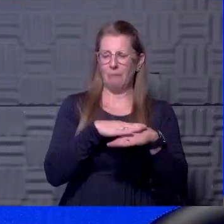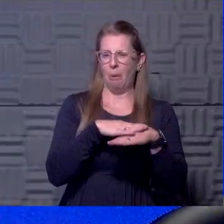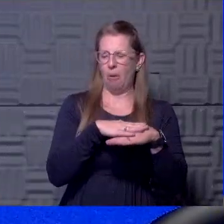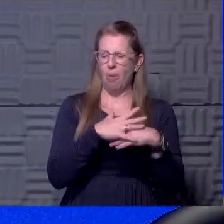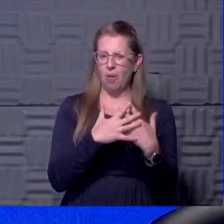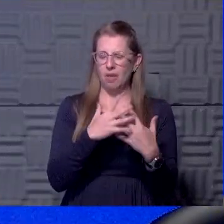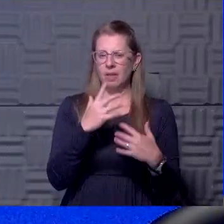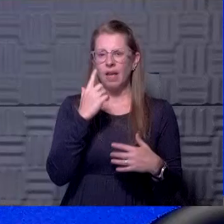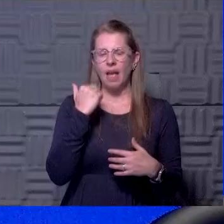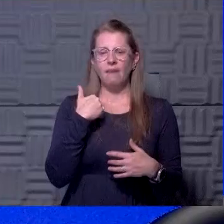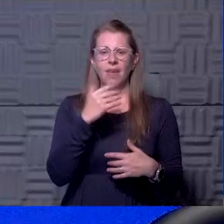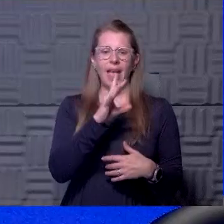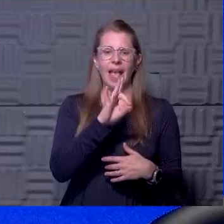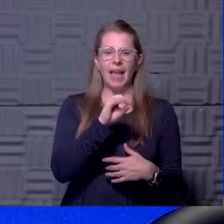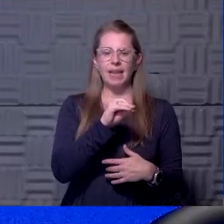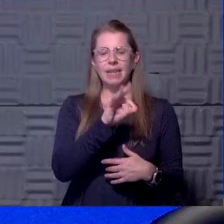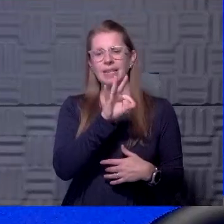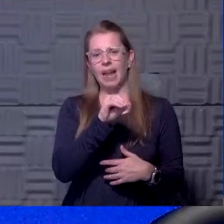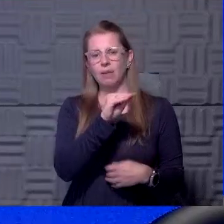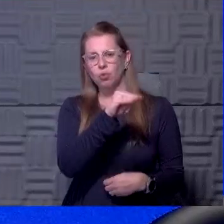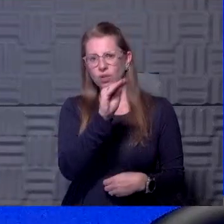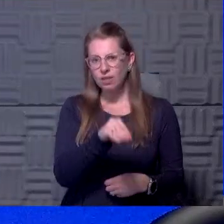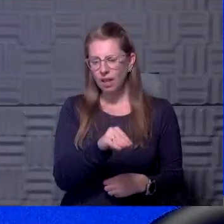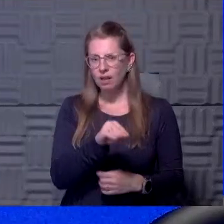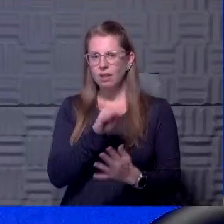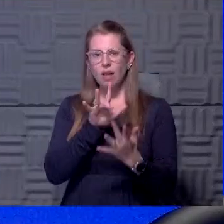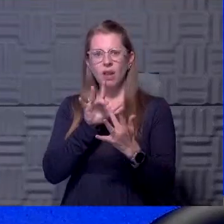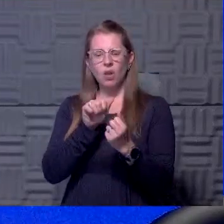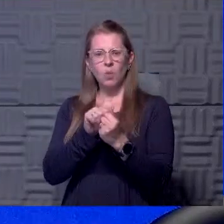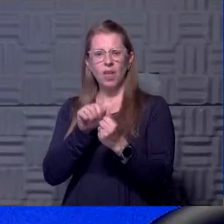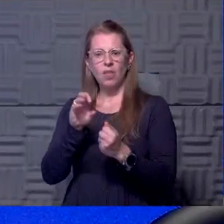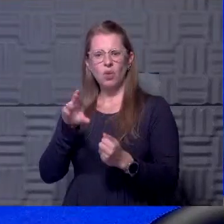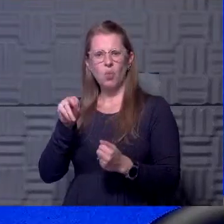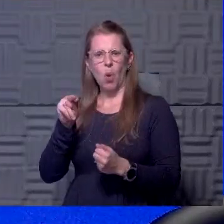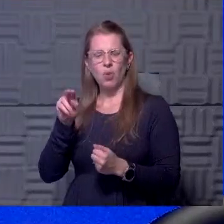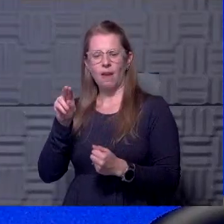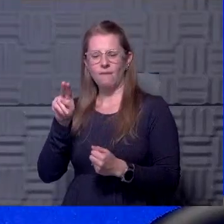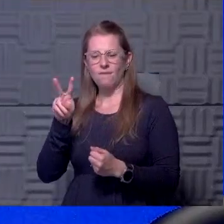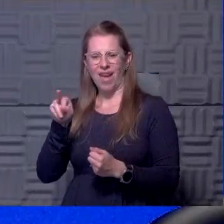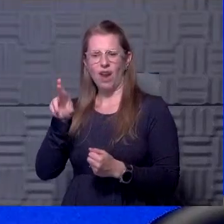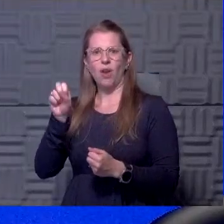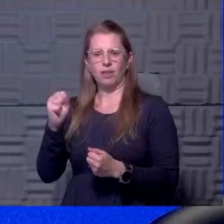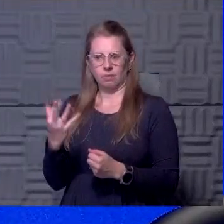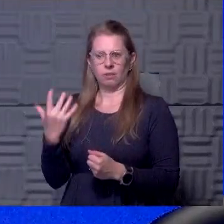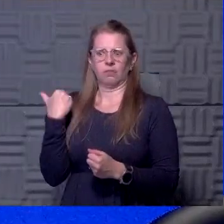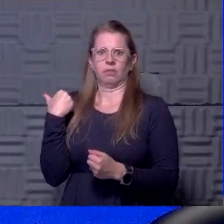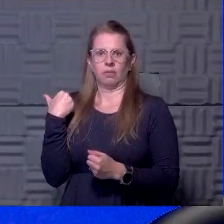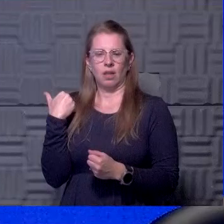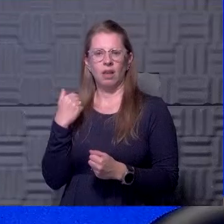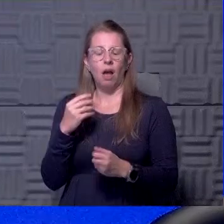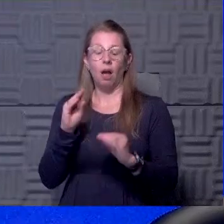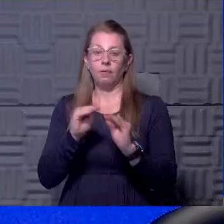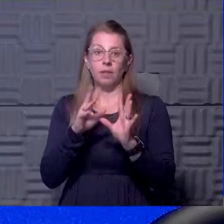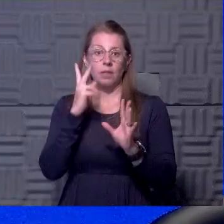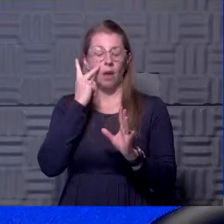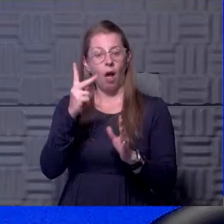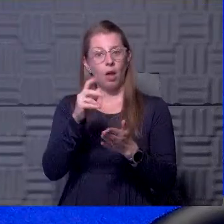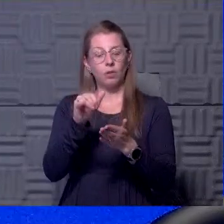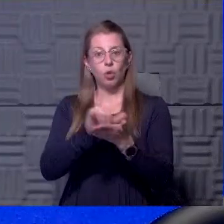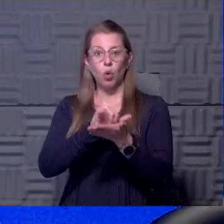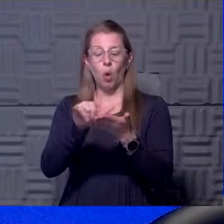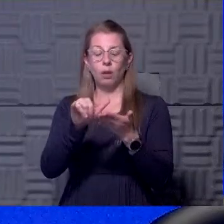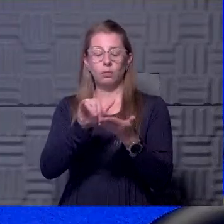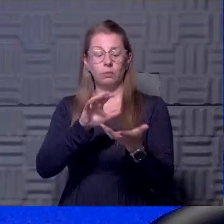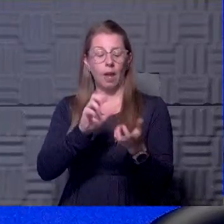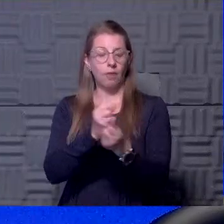have 80 to 90% of adults have had contact with those coronaviruses. And you obviously saw what happened in New York and the devastation there and